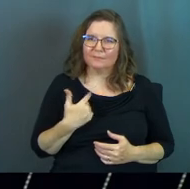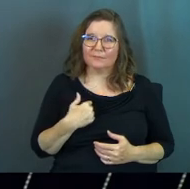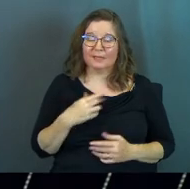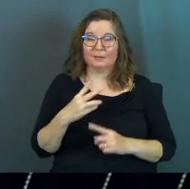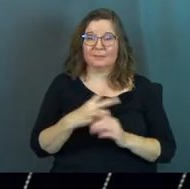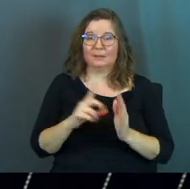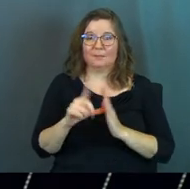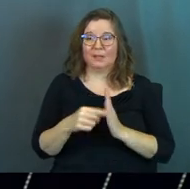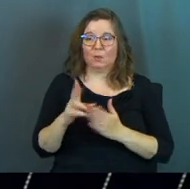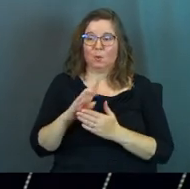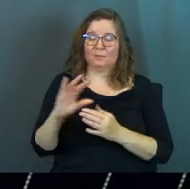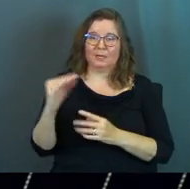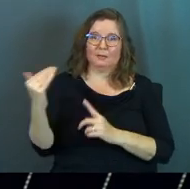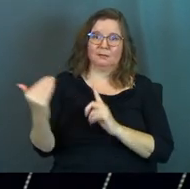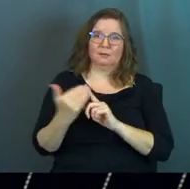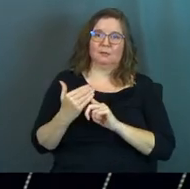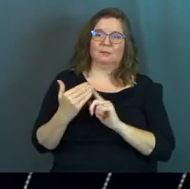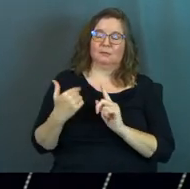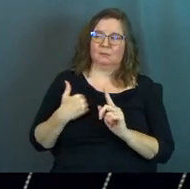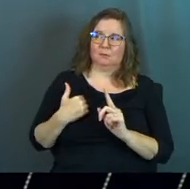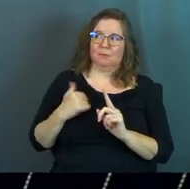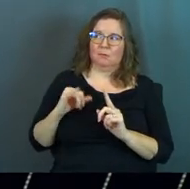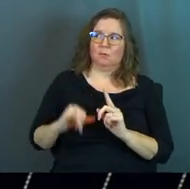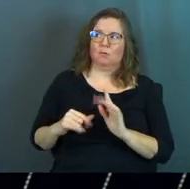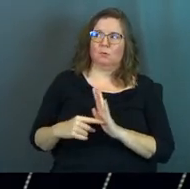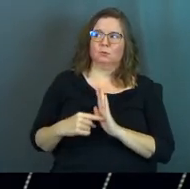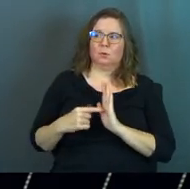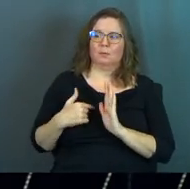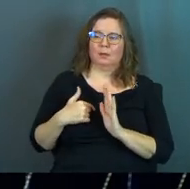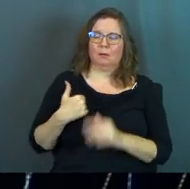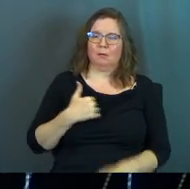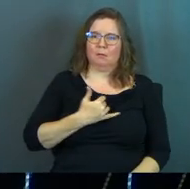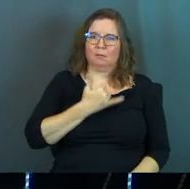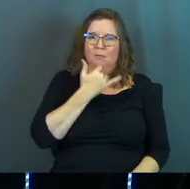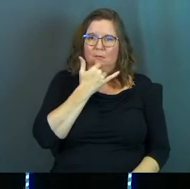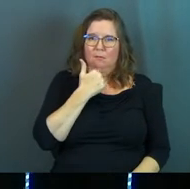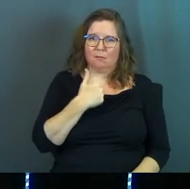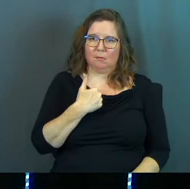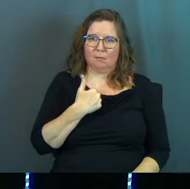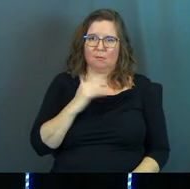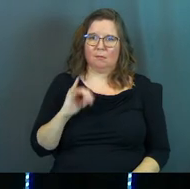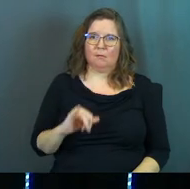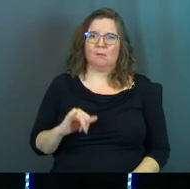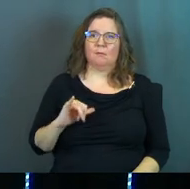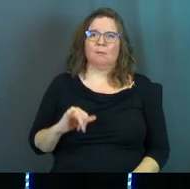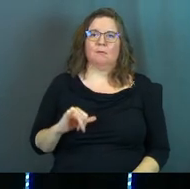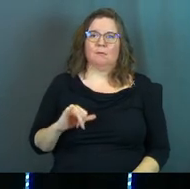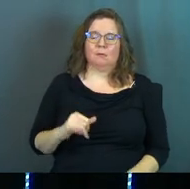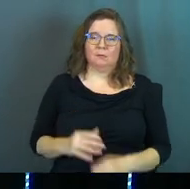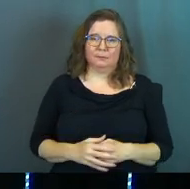About six months later, the Holy Spirit came and showed me what I had done.